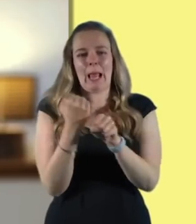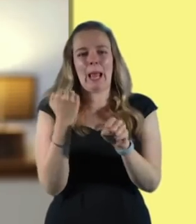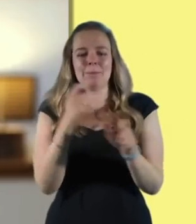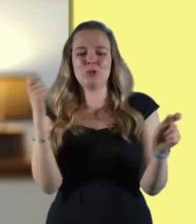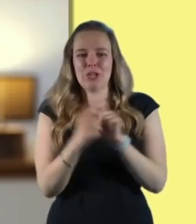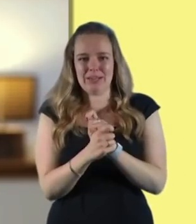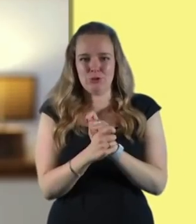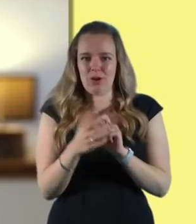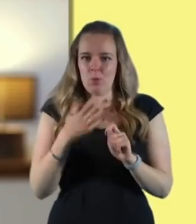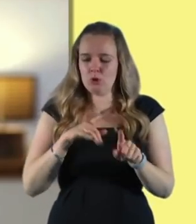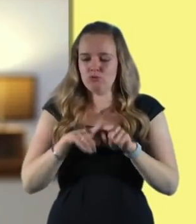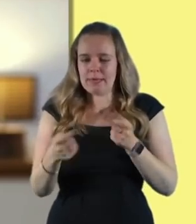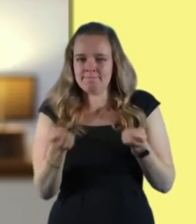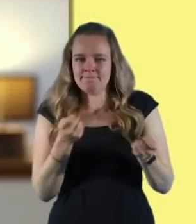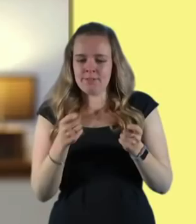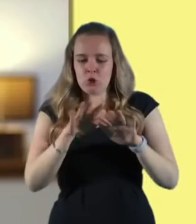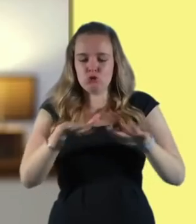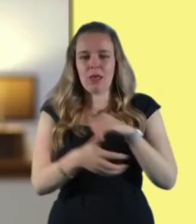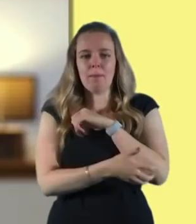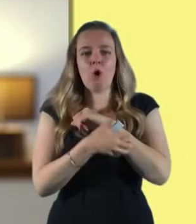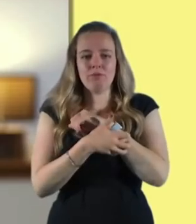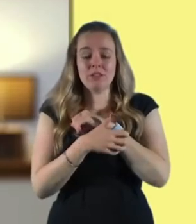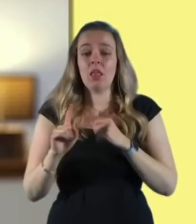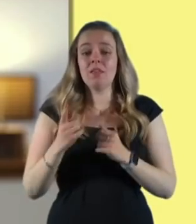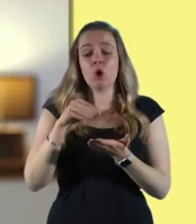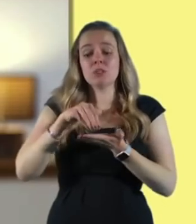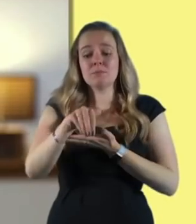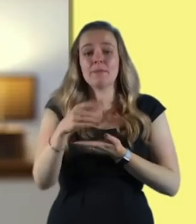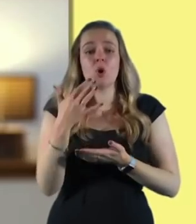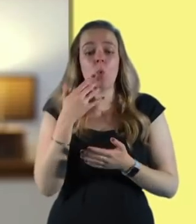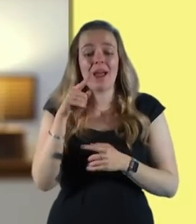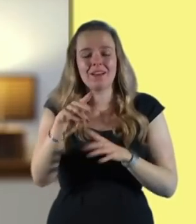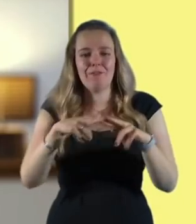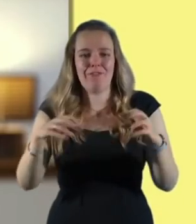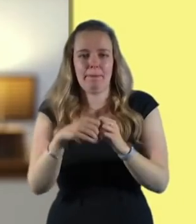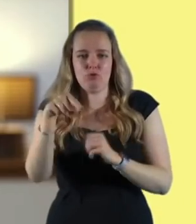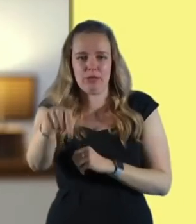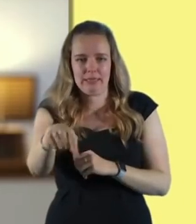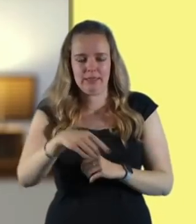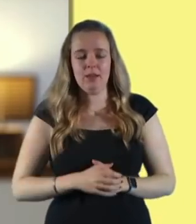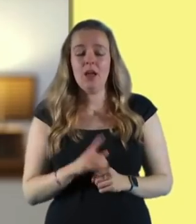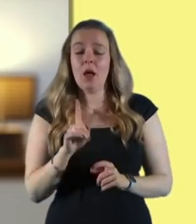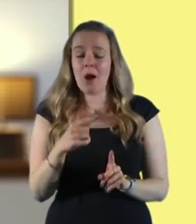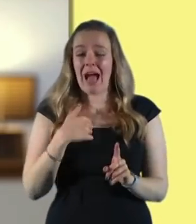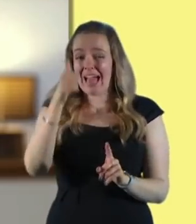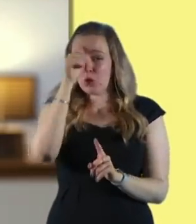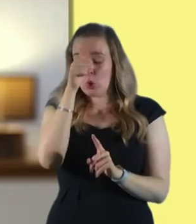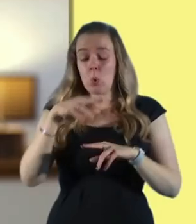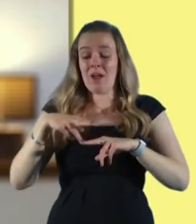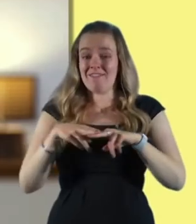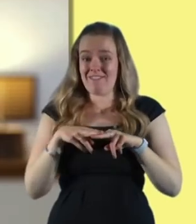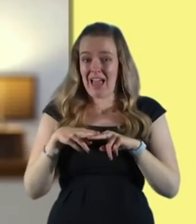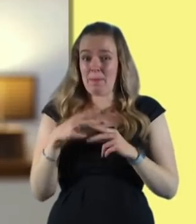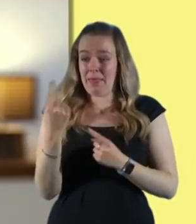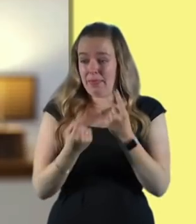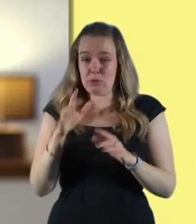child poverty. The first payments will be made in February. But I know that for families struggling now,